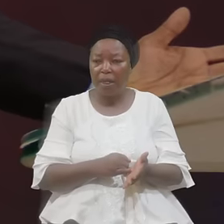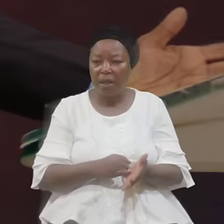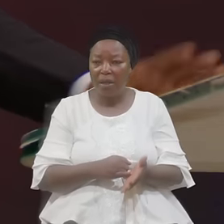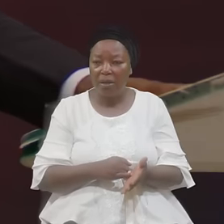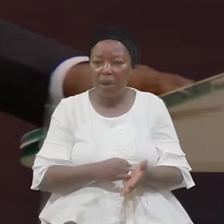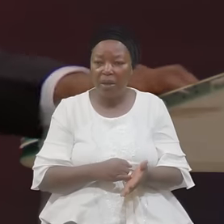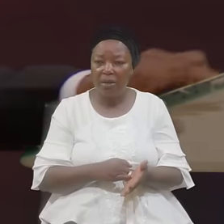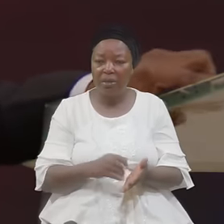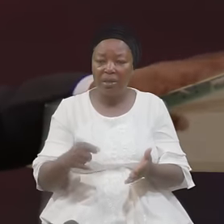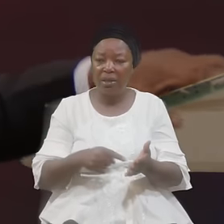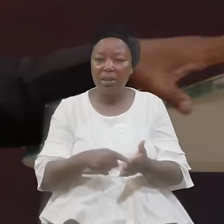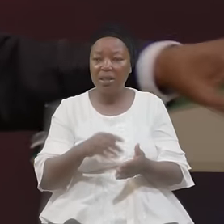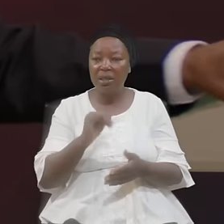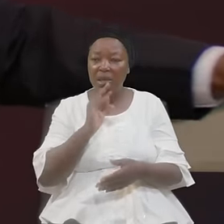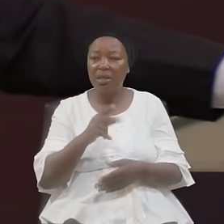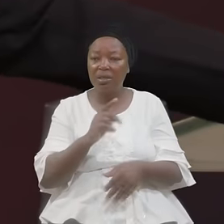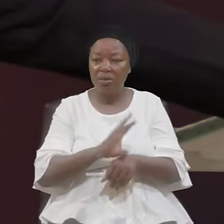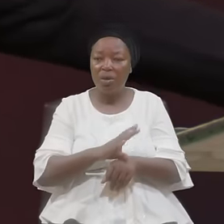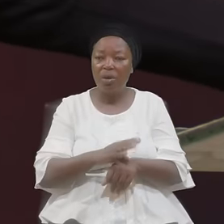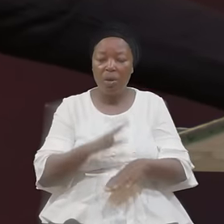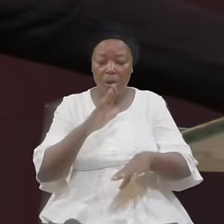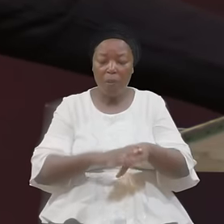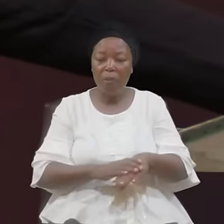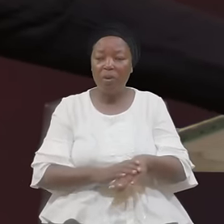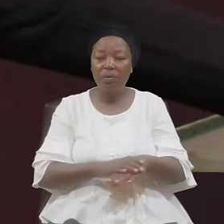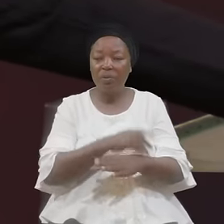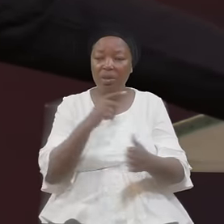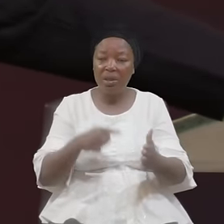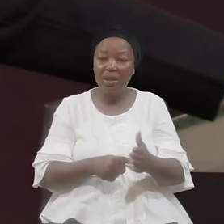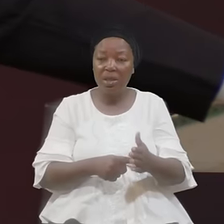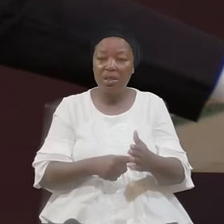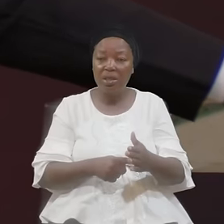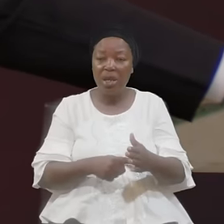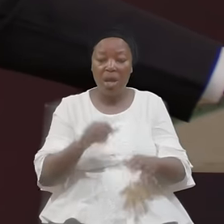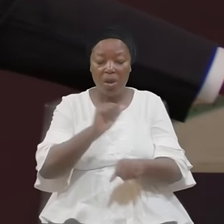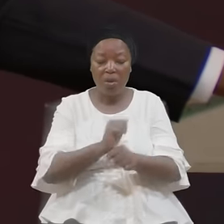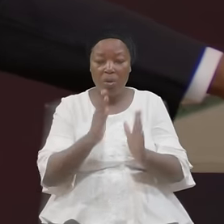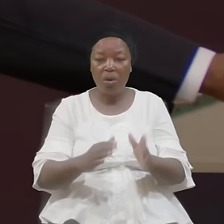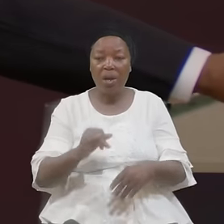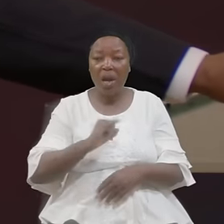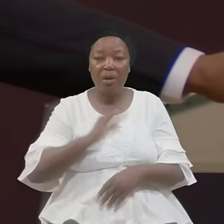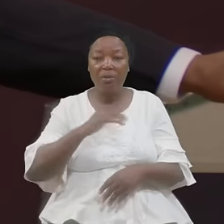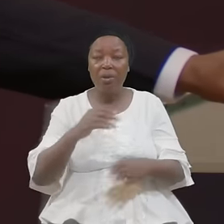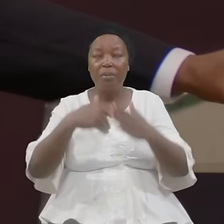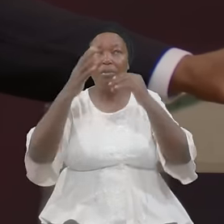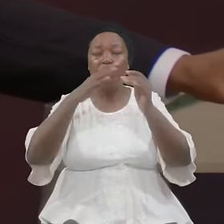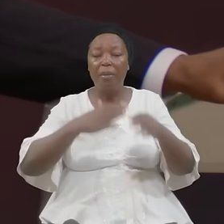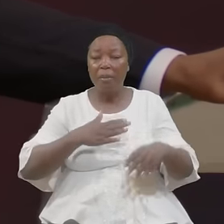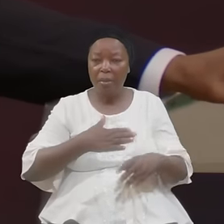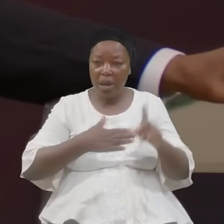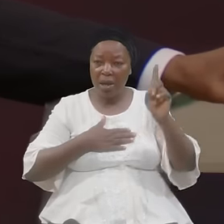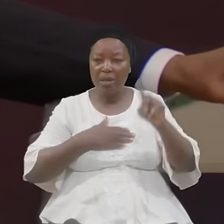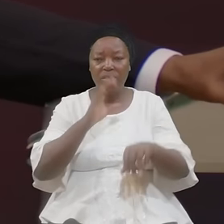Scatter The Church Upon This Rock I Will Build My Church And The